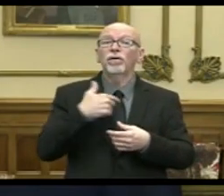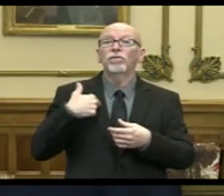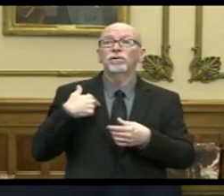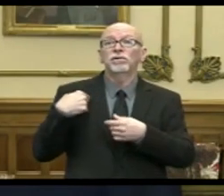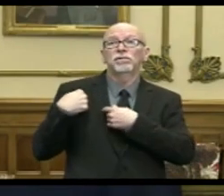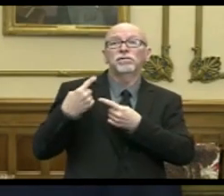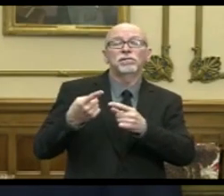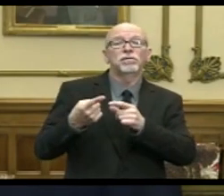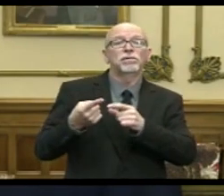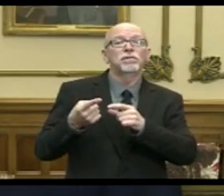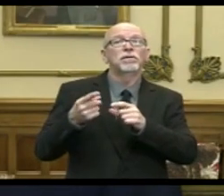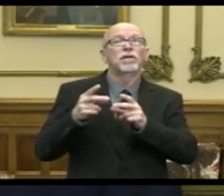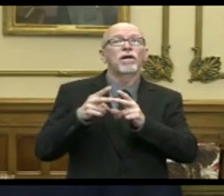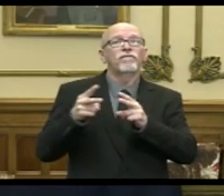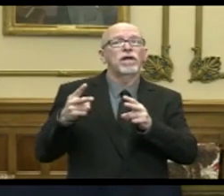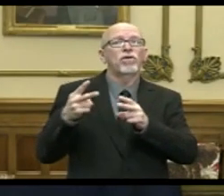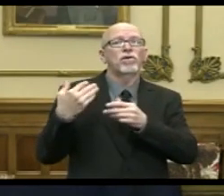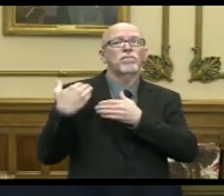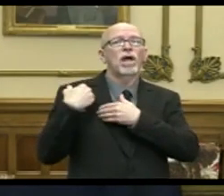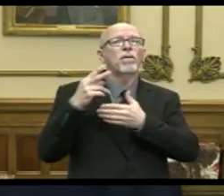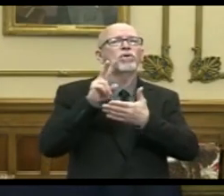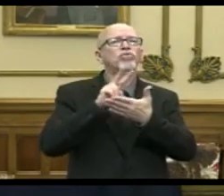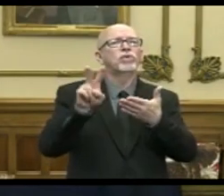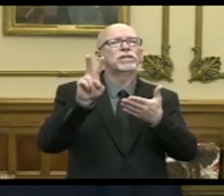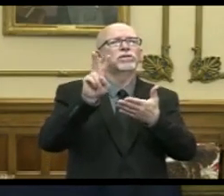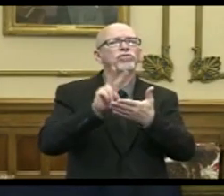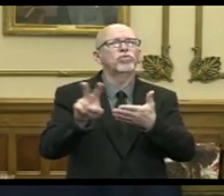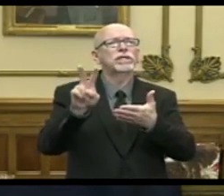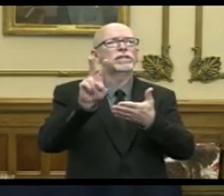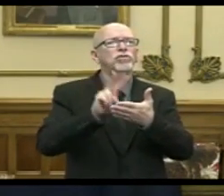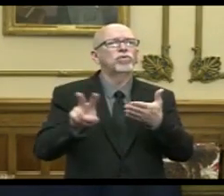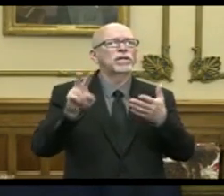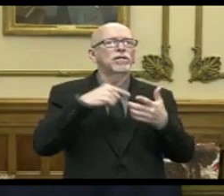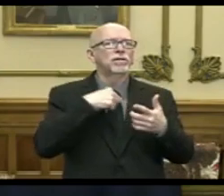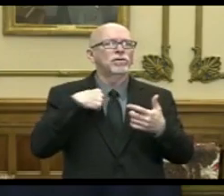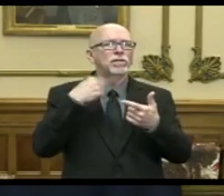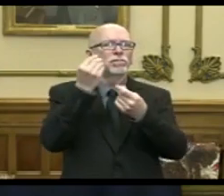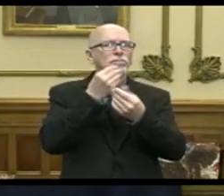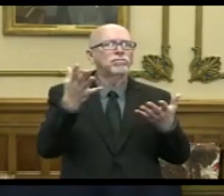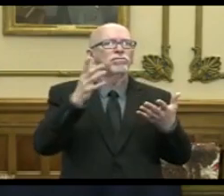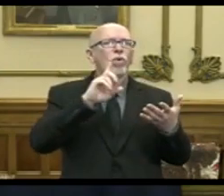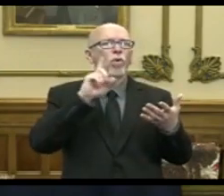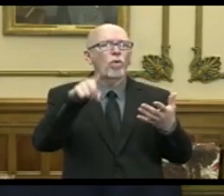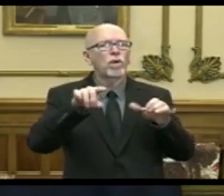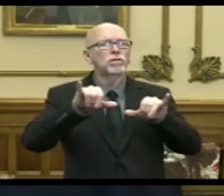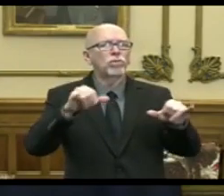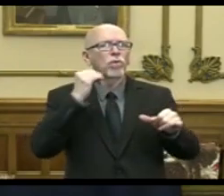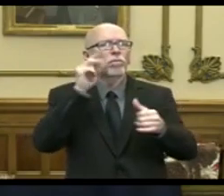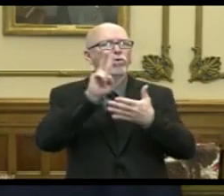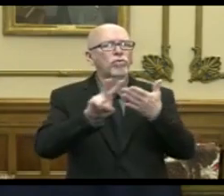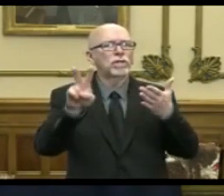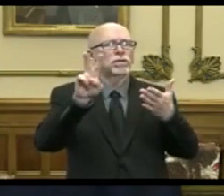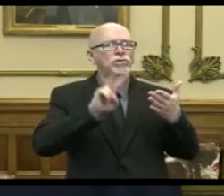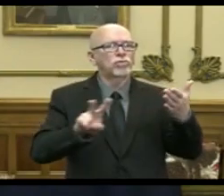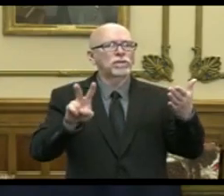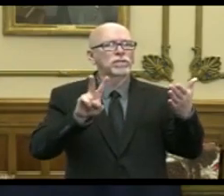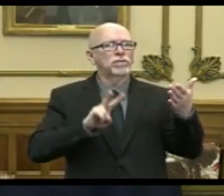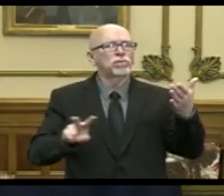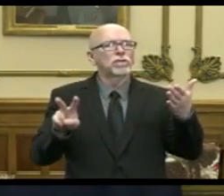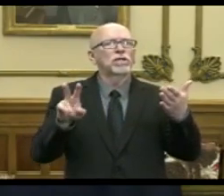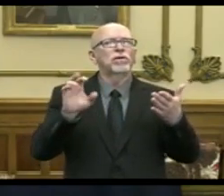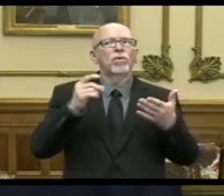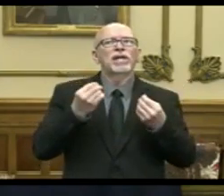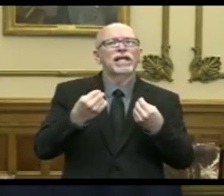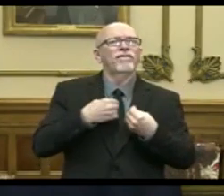in very responsible two-week increments in terms of these executive orders so that that